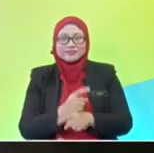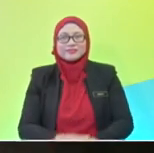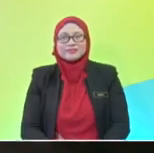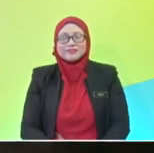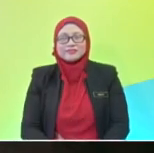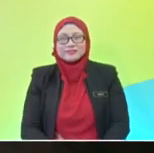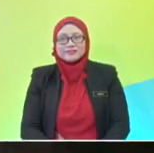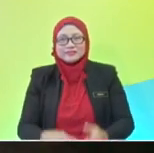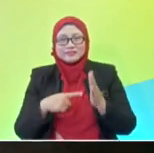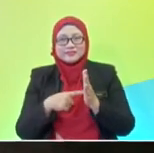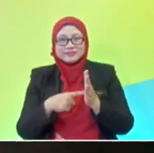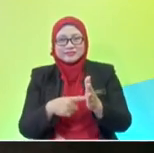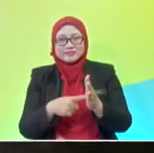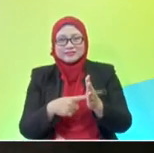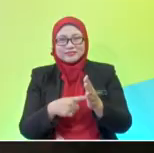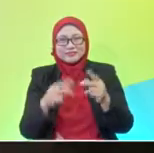lyrics. Okay.